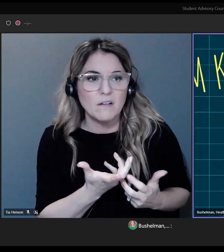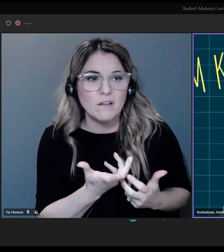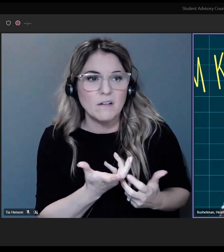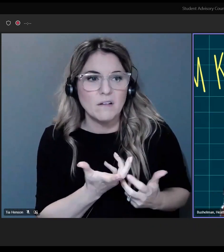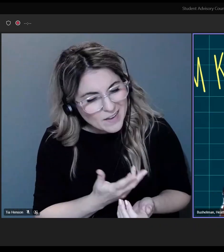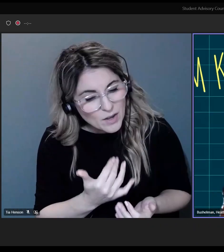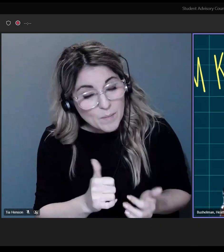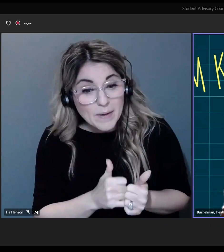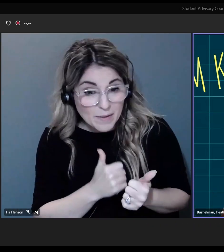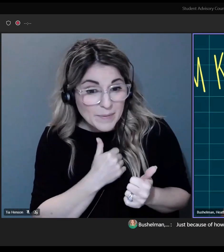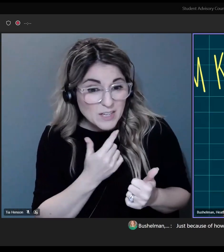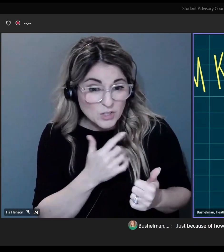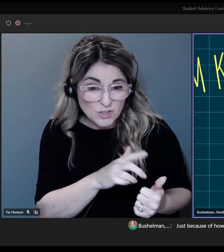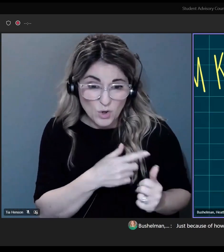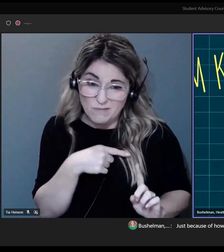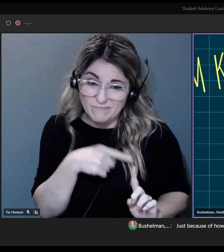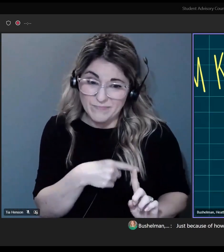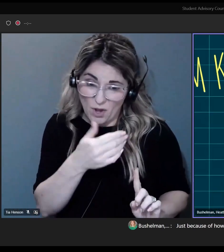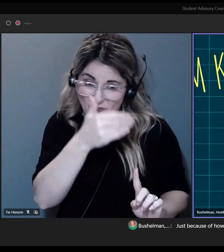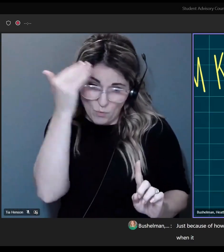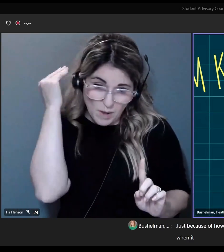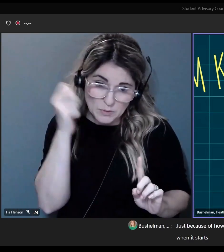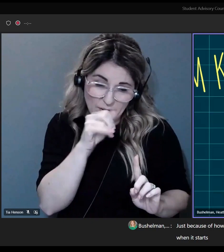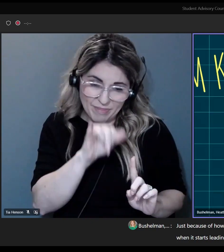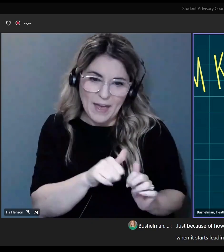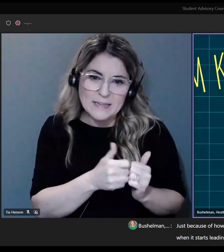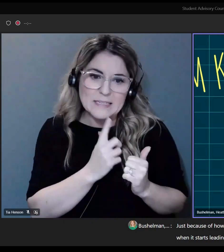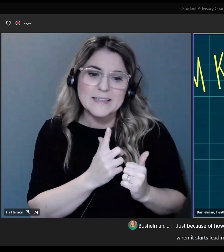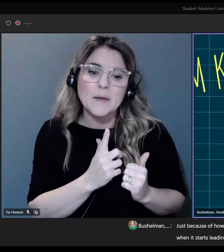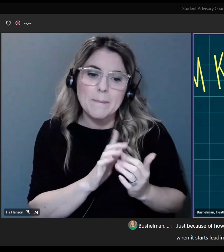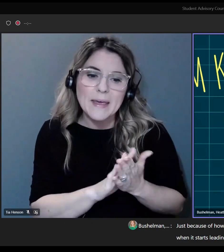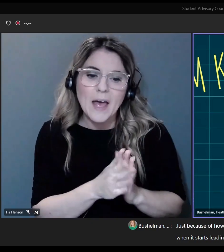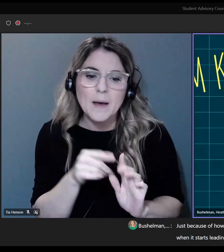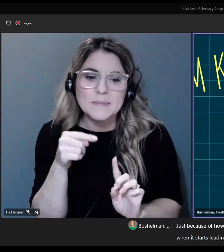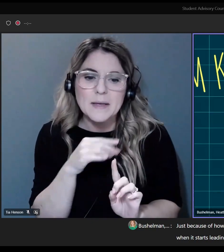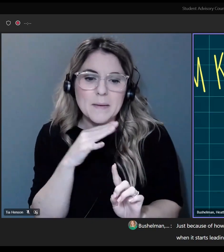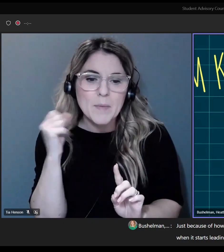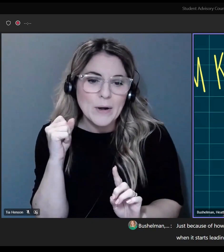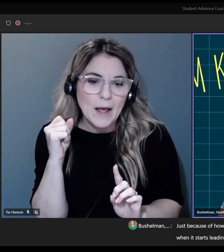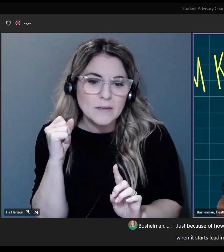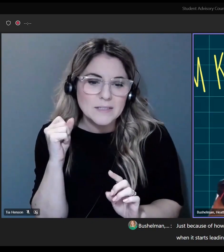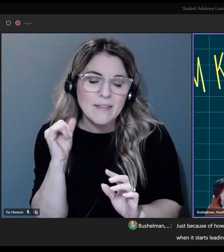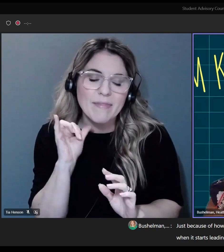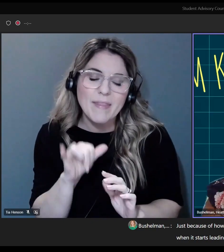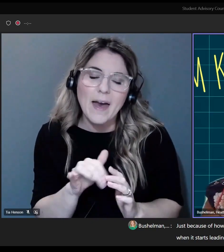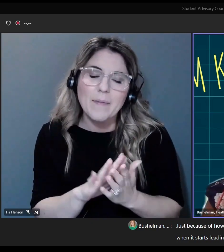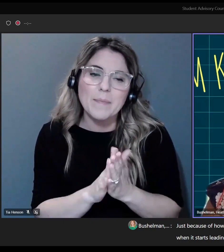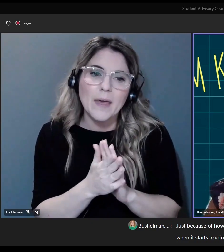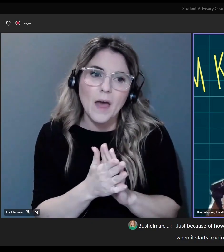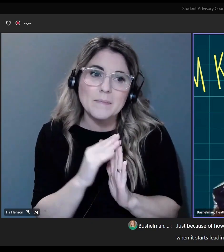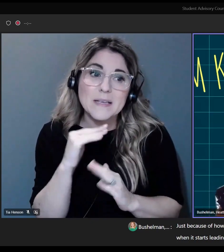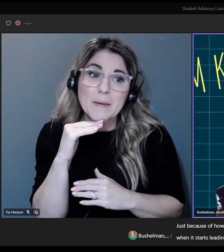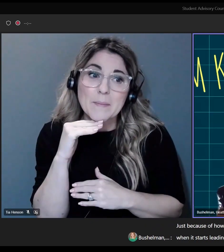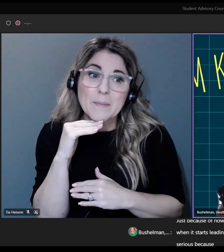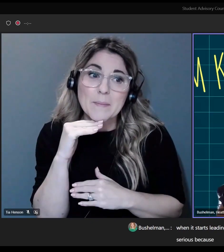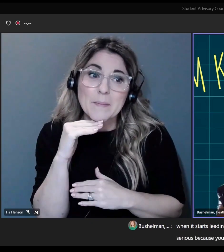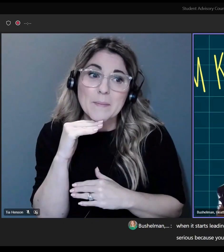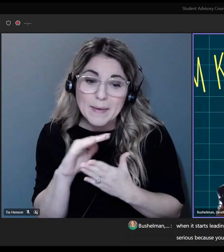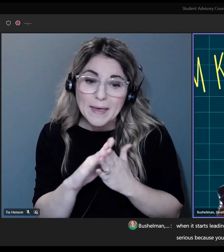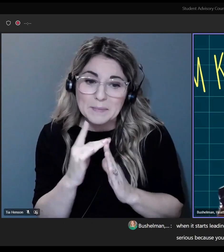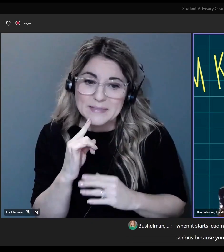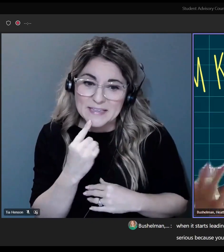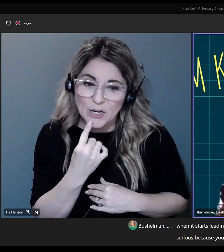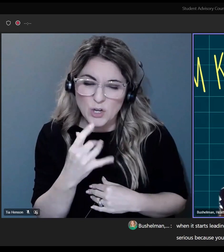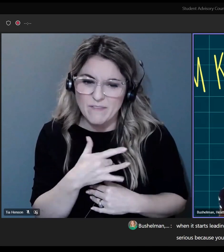because of how overwhelmed you might feel. That's when it starts leading to burnout, which means that becomes serious because you